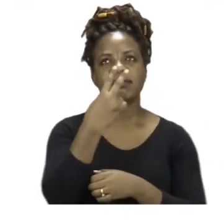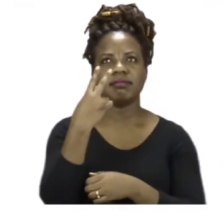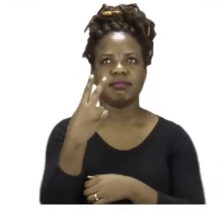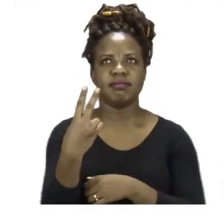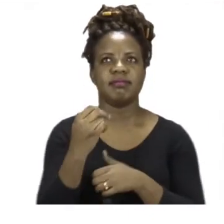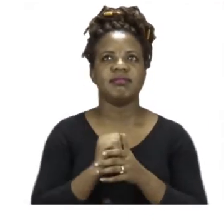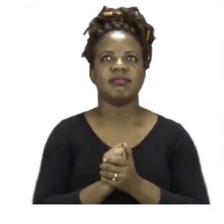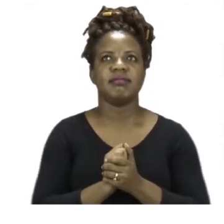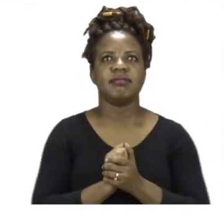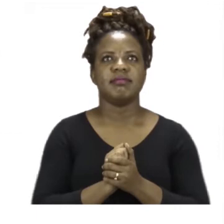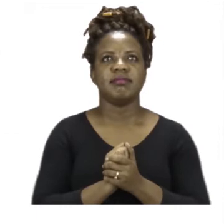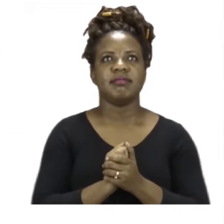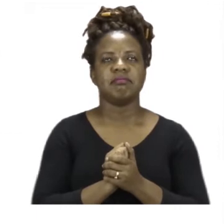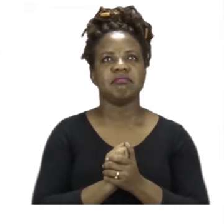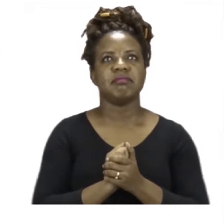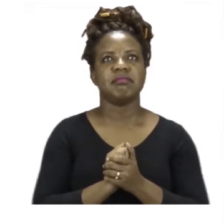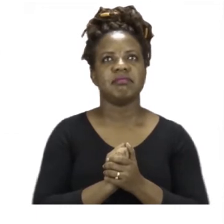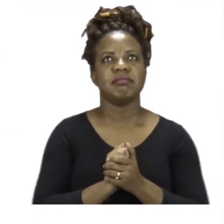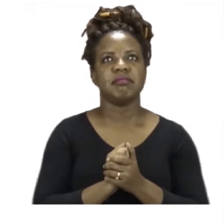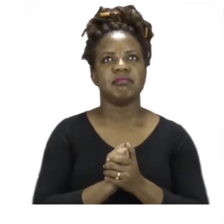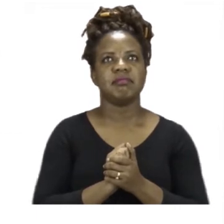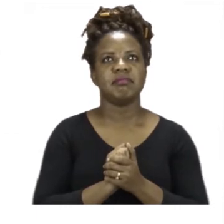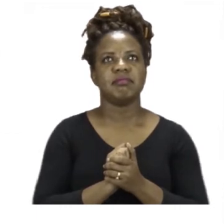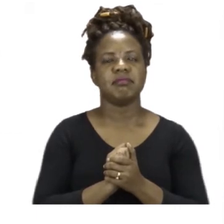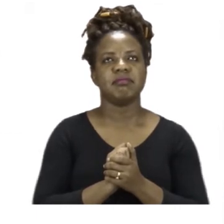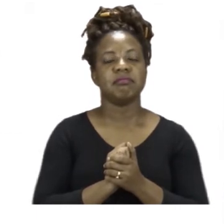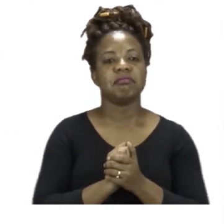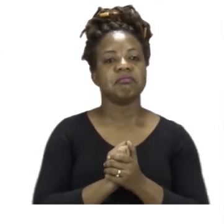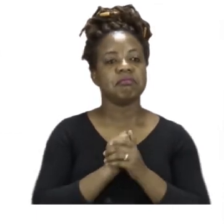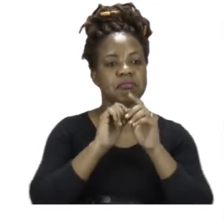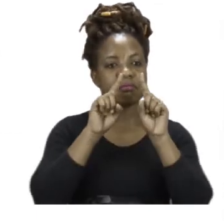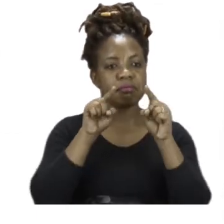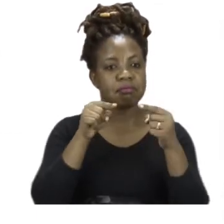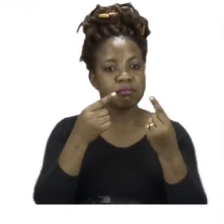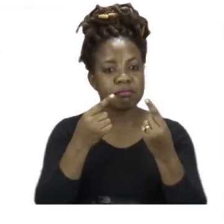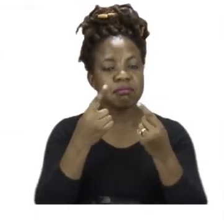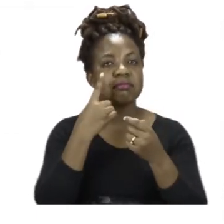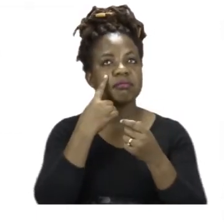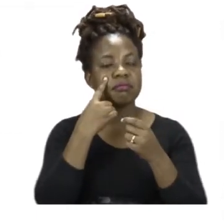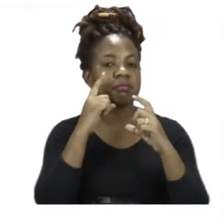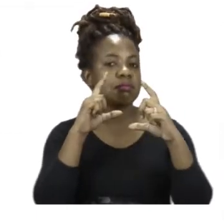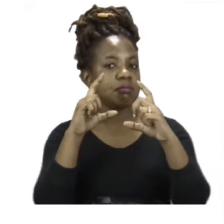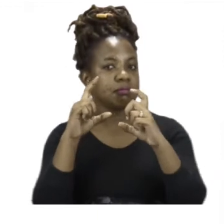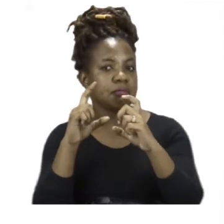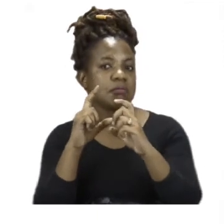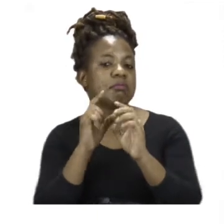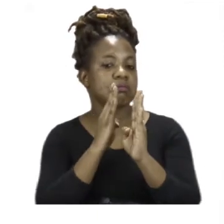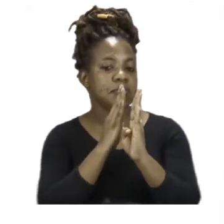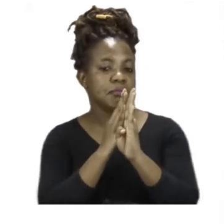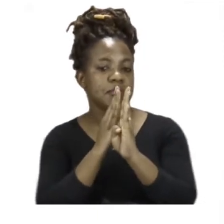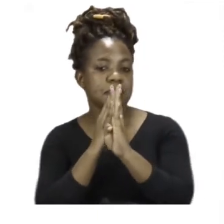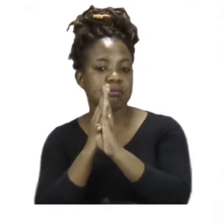we are going to be putting all the items we can see all in order. We are going to be using